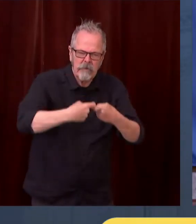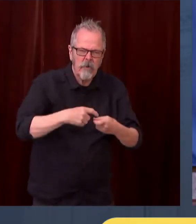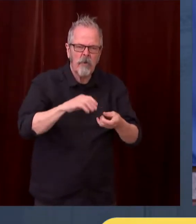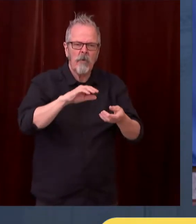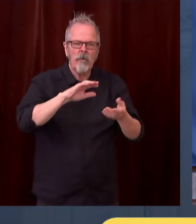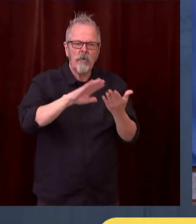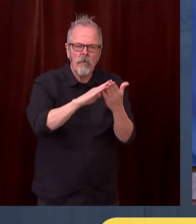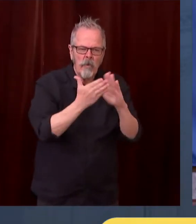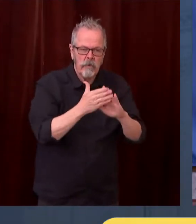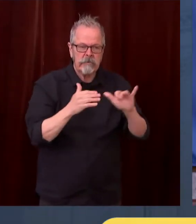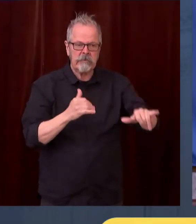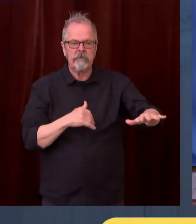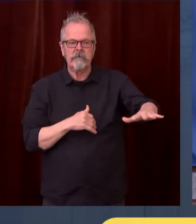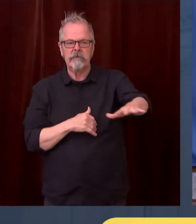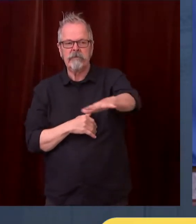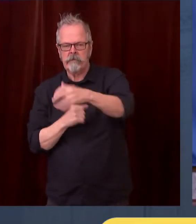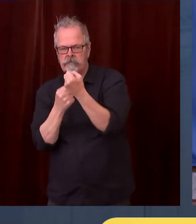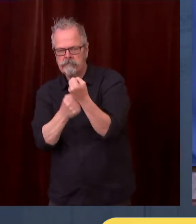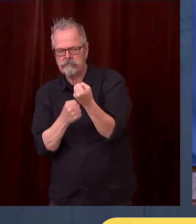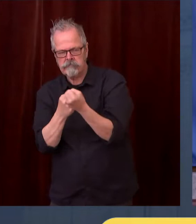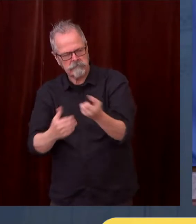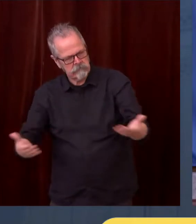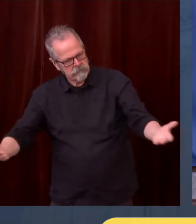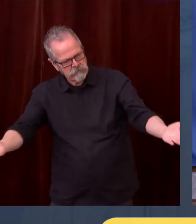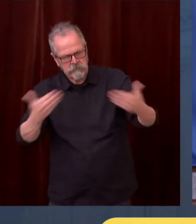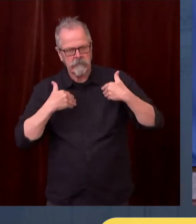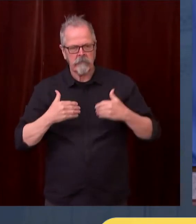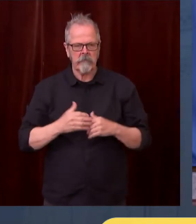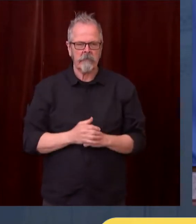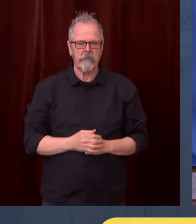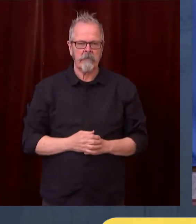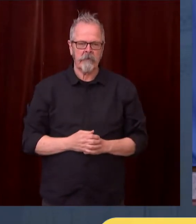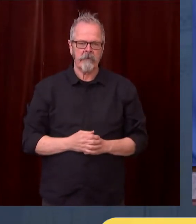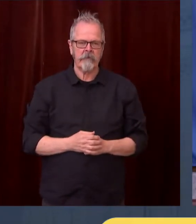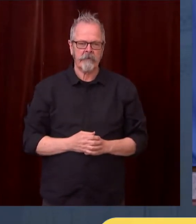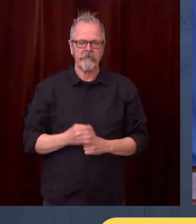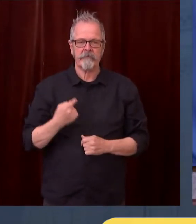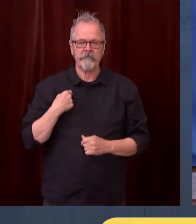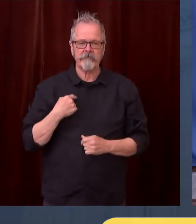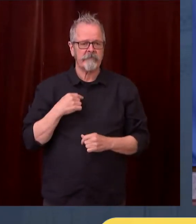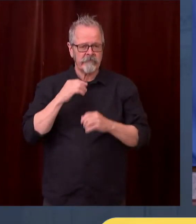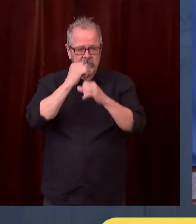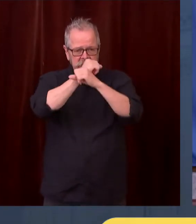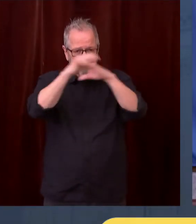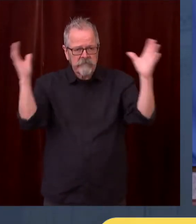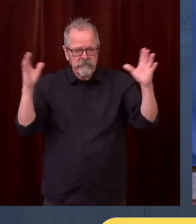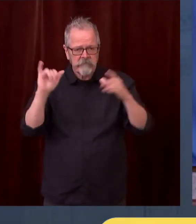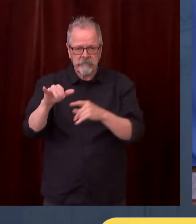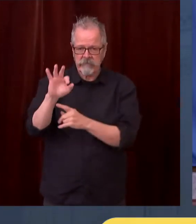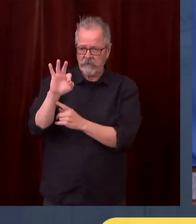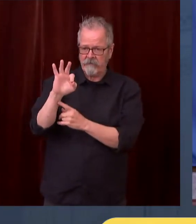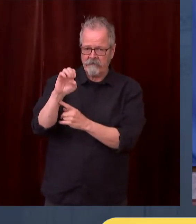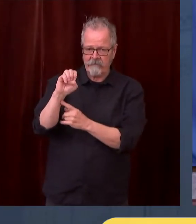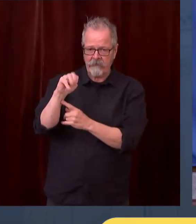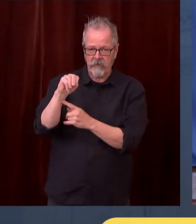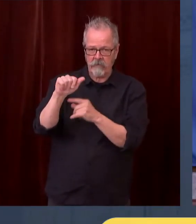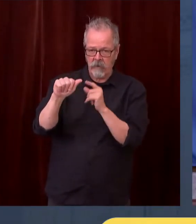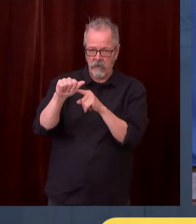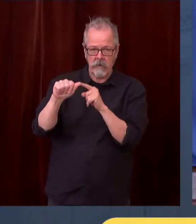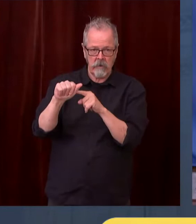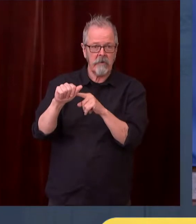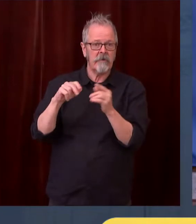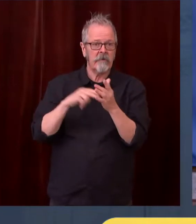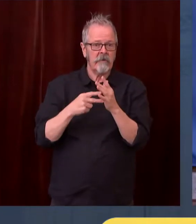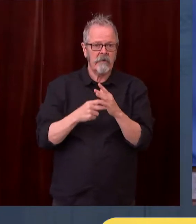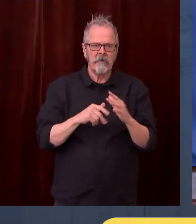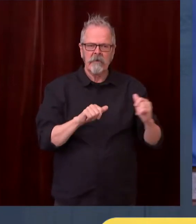to a largely Hispanic shopping mall later that day and saw a pop-up clinic, which is a walk-in clinic. So people can